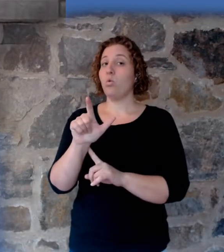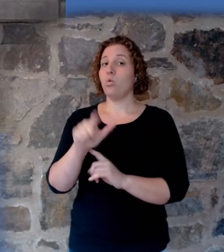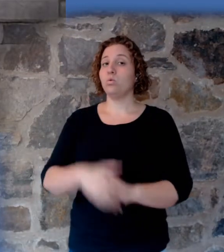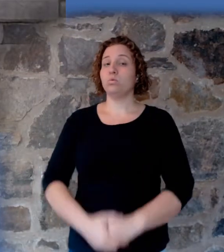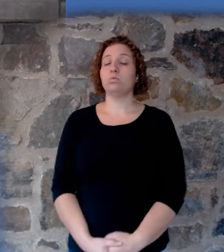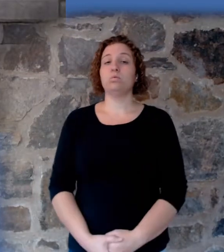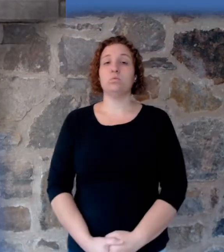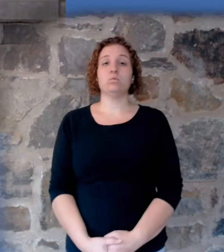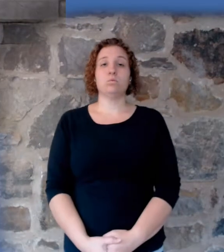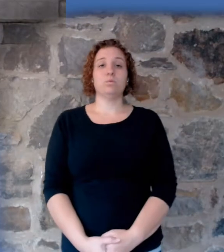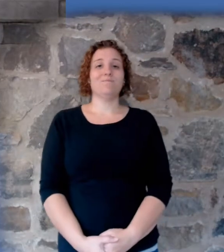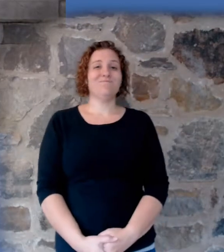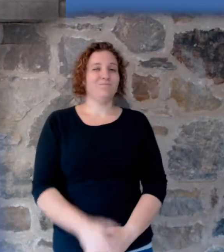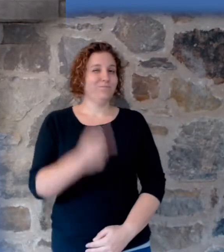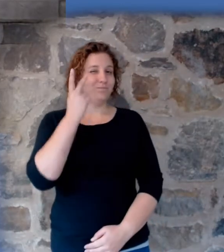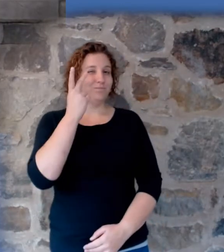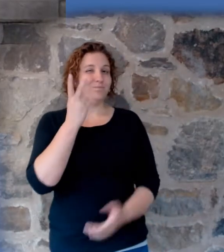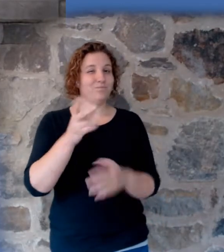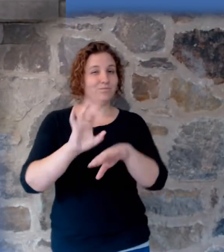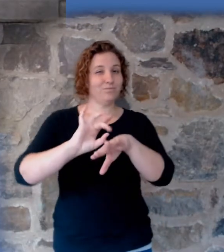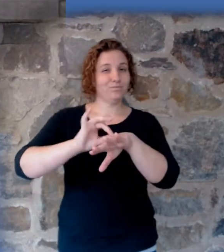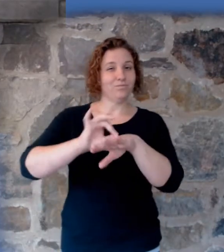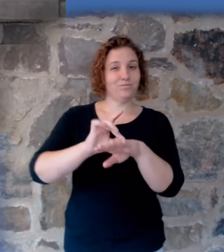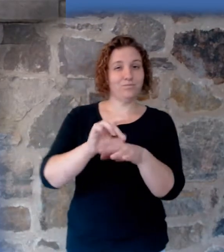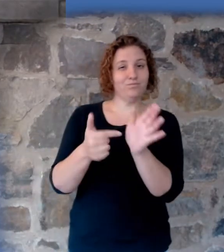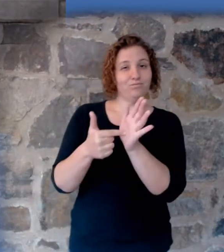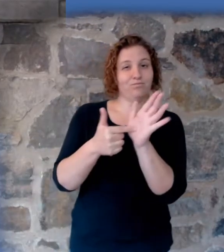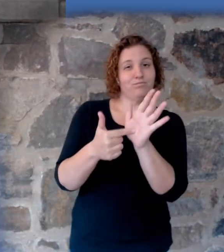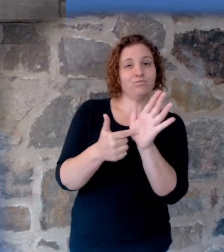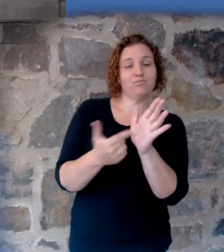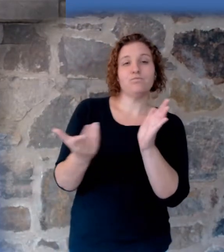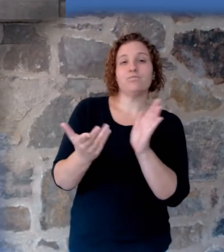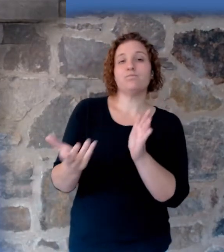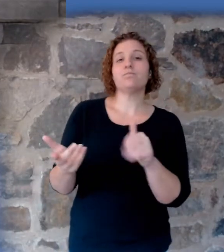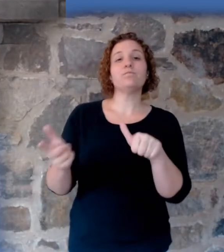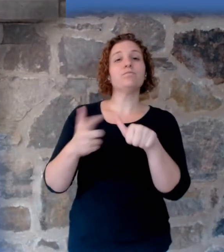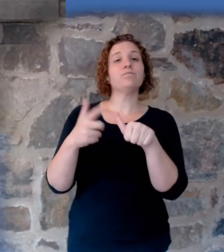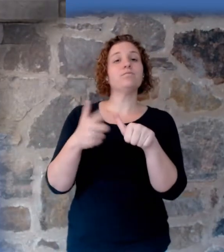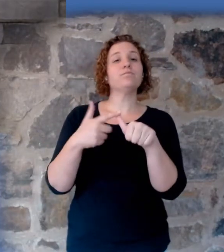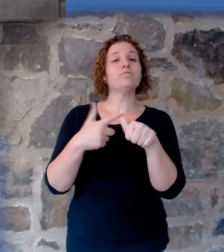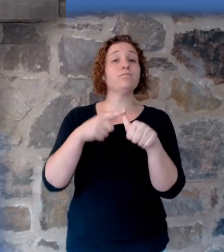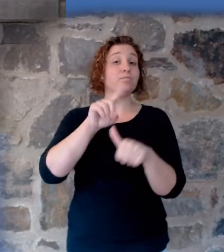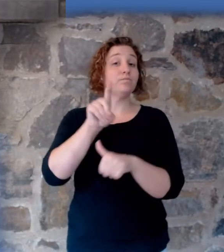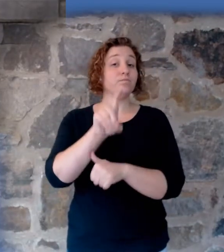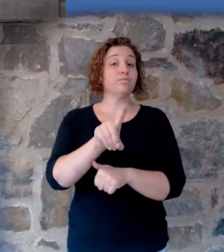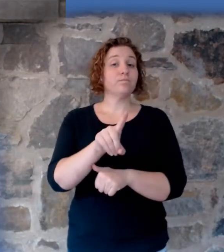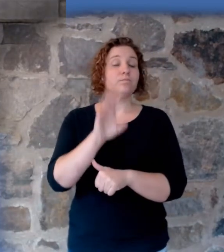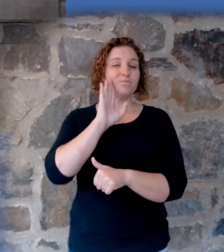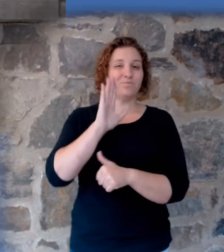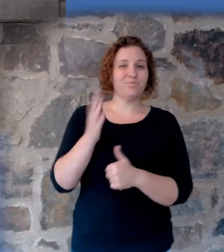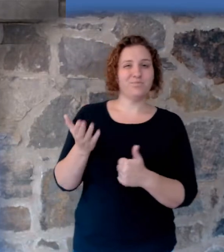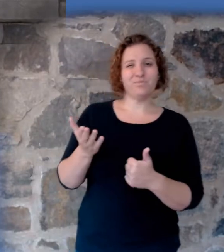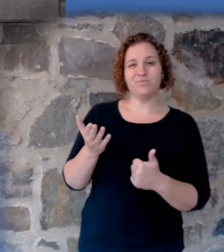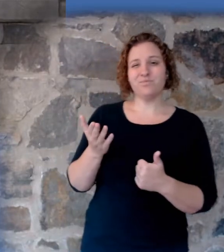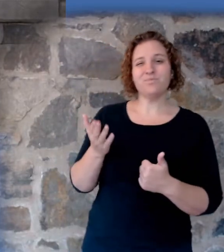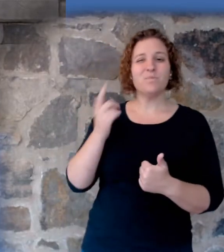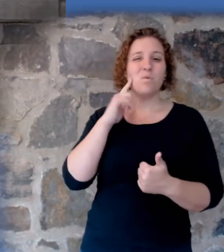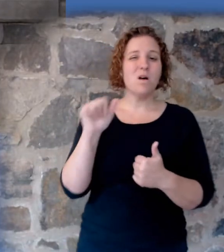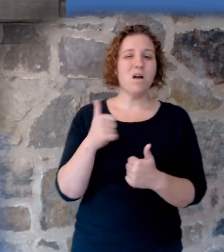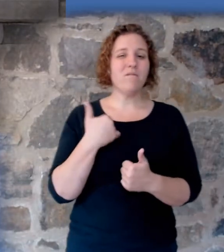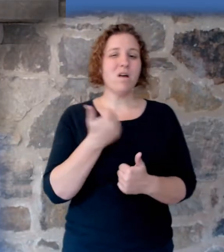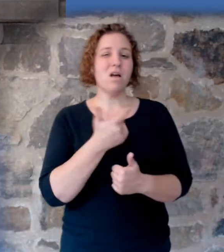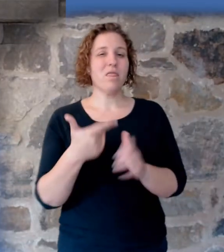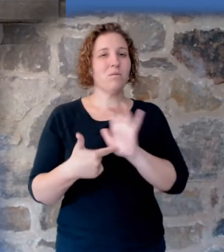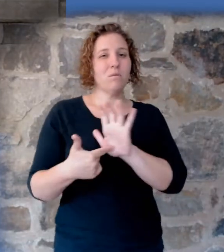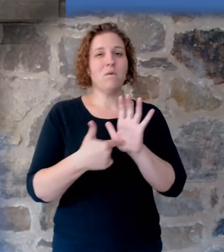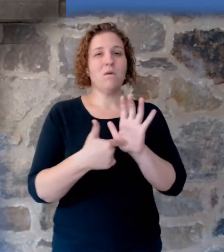So let's see what the earth has for us. And let's go with the first condition, the first question of, gee, do we have anything to show us that we may